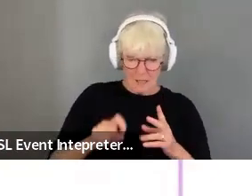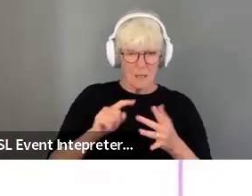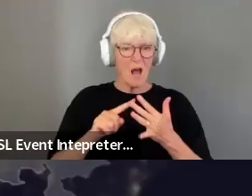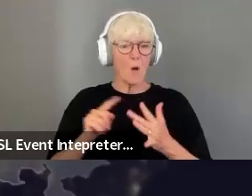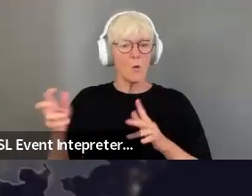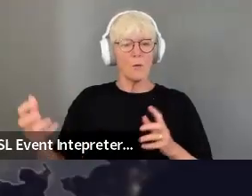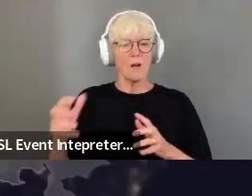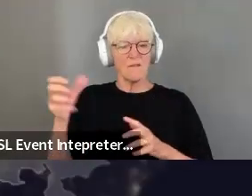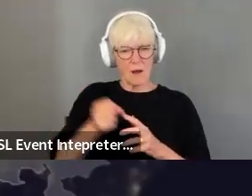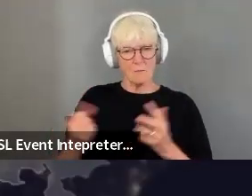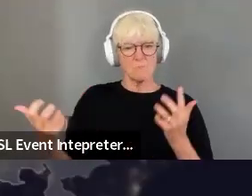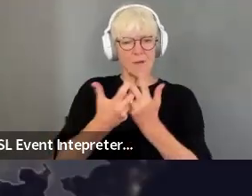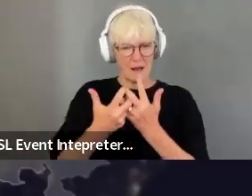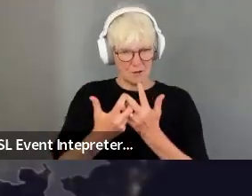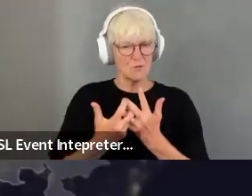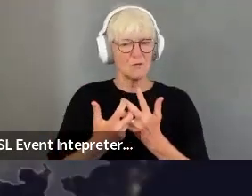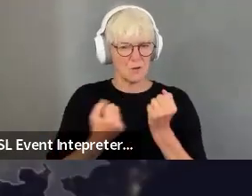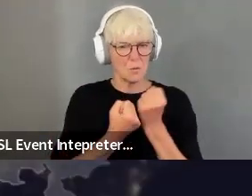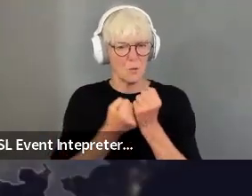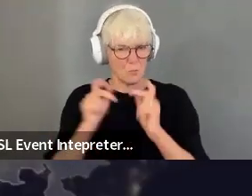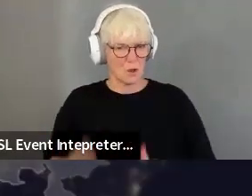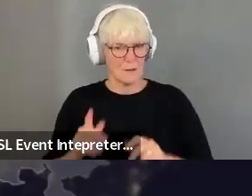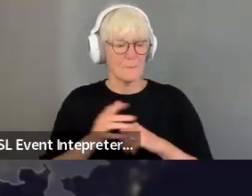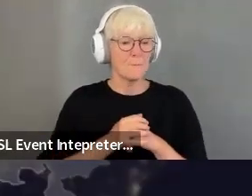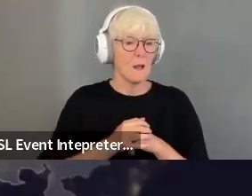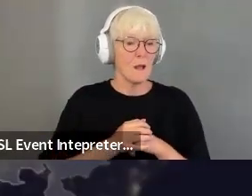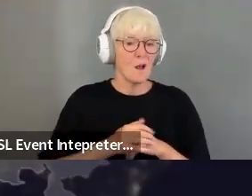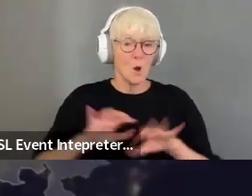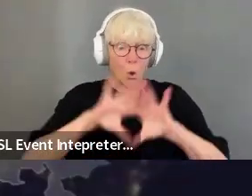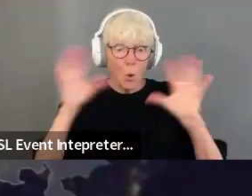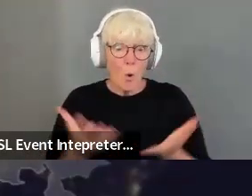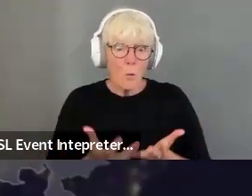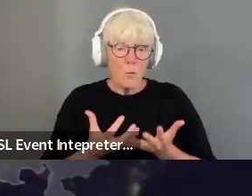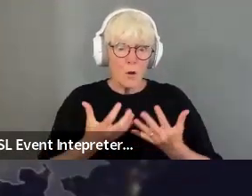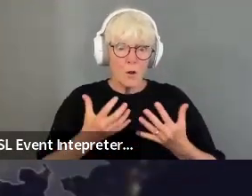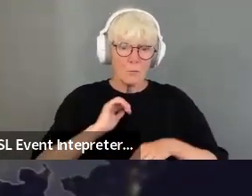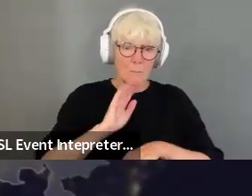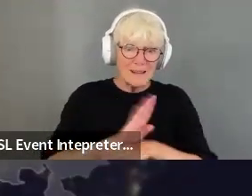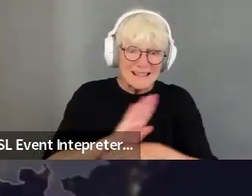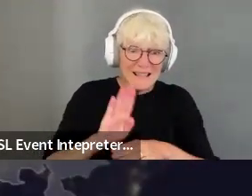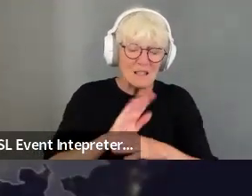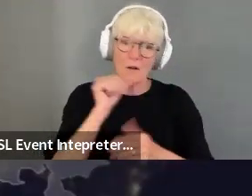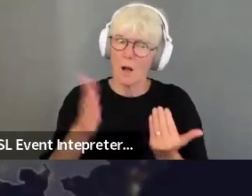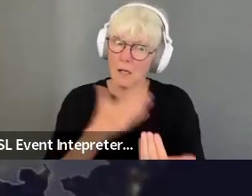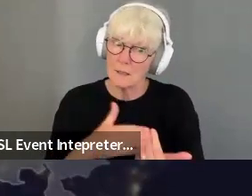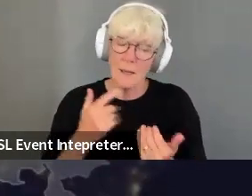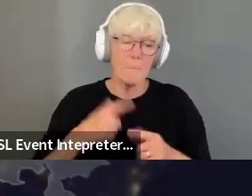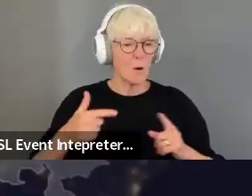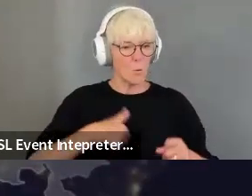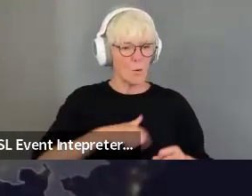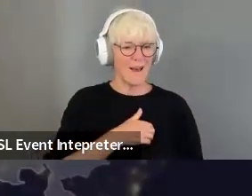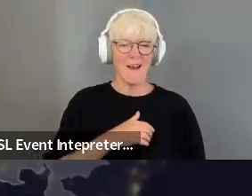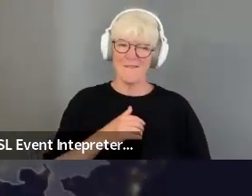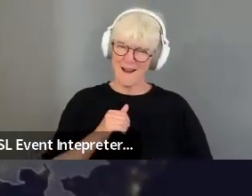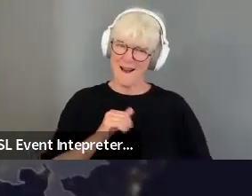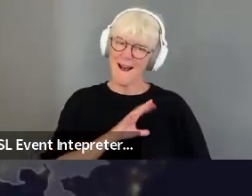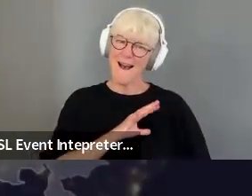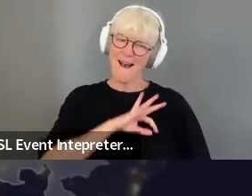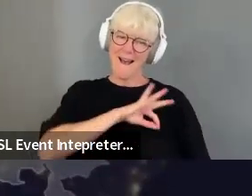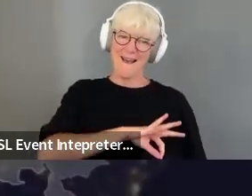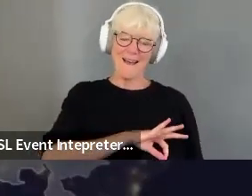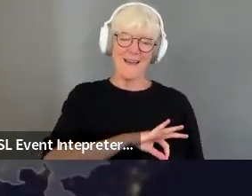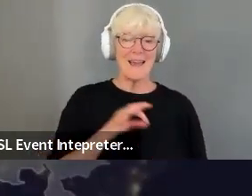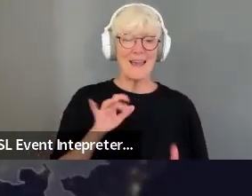perfect match. We know building a global marketplace is not easy, but we do have an ace up our sleeve with our event service.